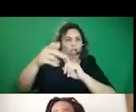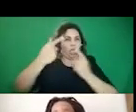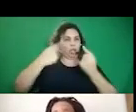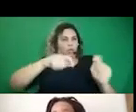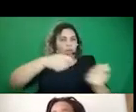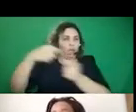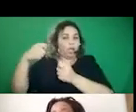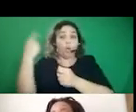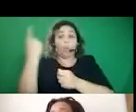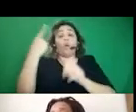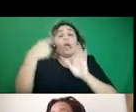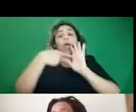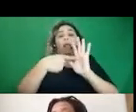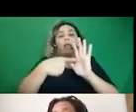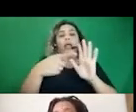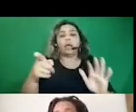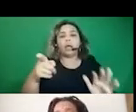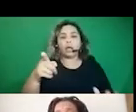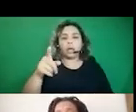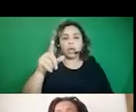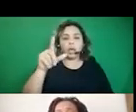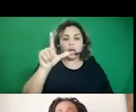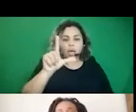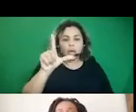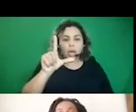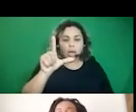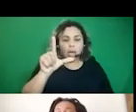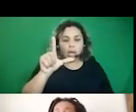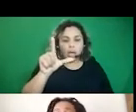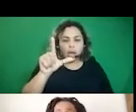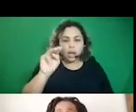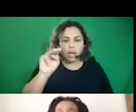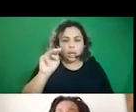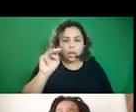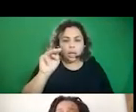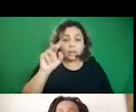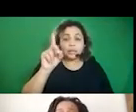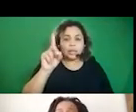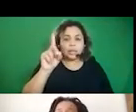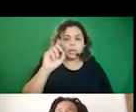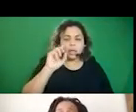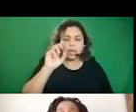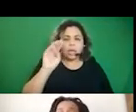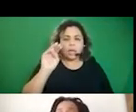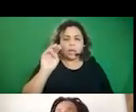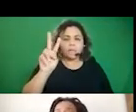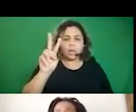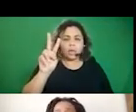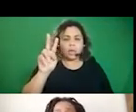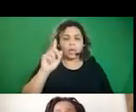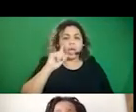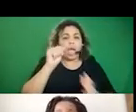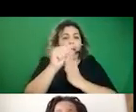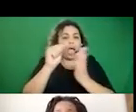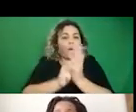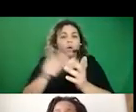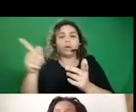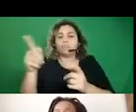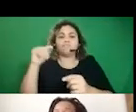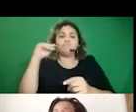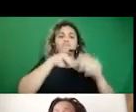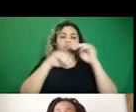One notable example was BLMDC's Twitter account. They quickly shut down attempts to, to retweet fake Blacksit content.